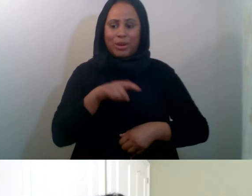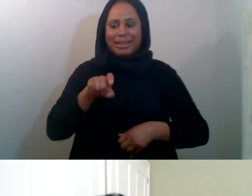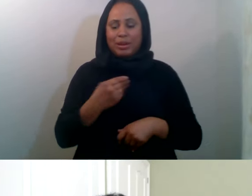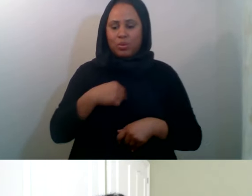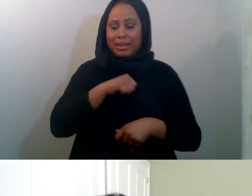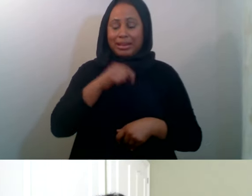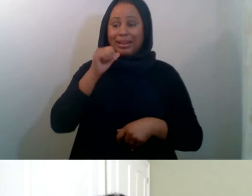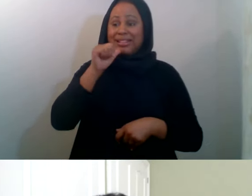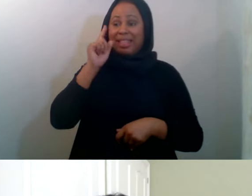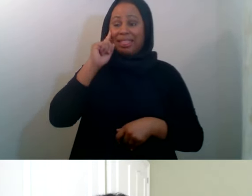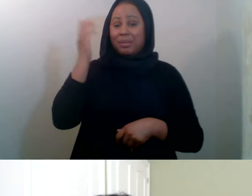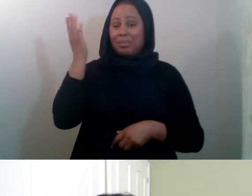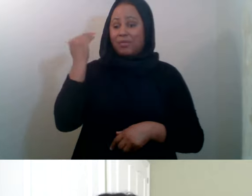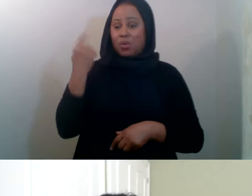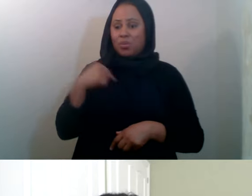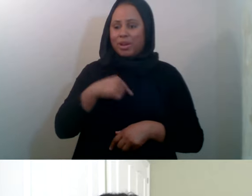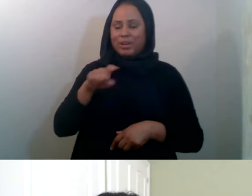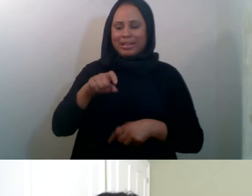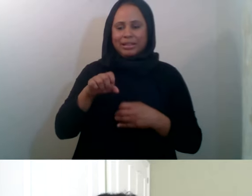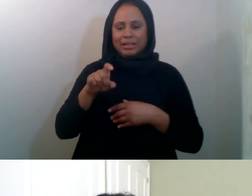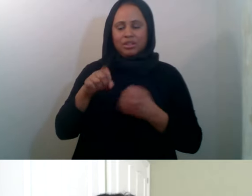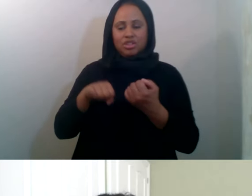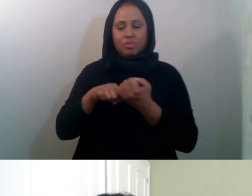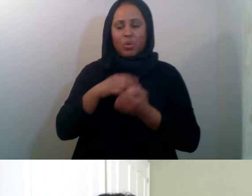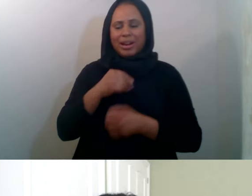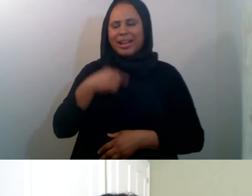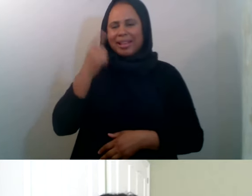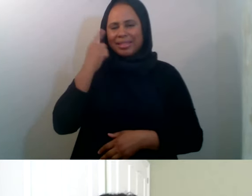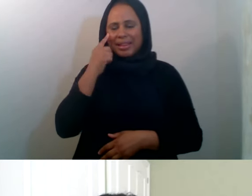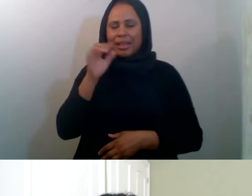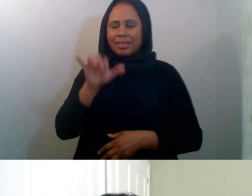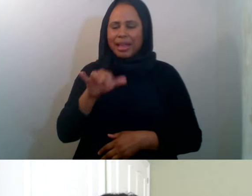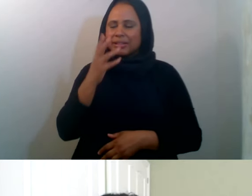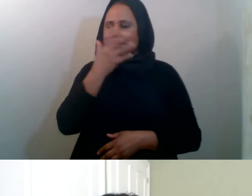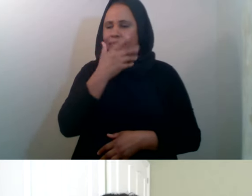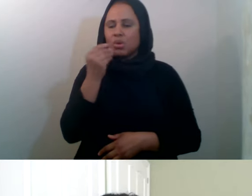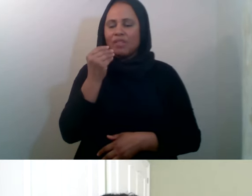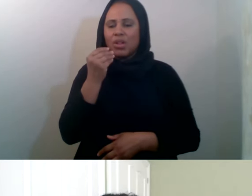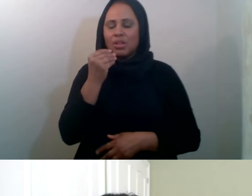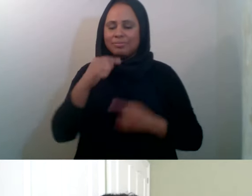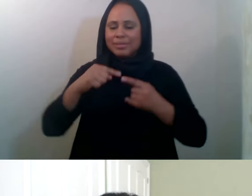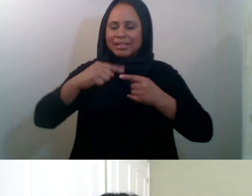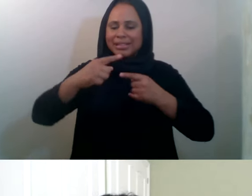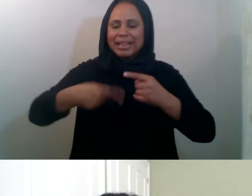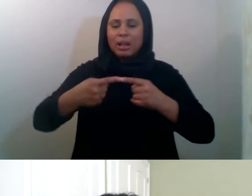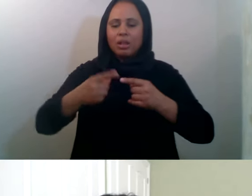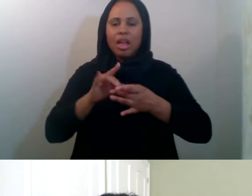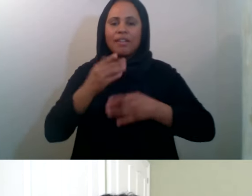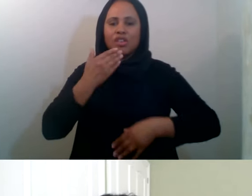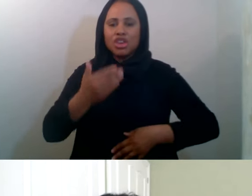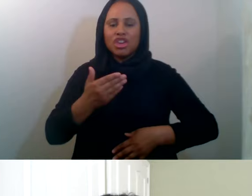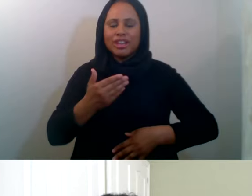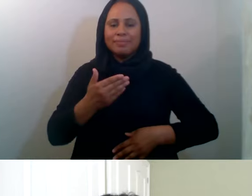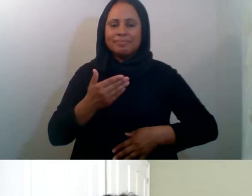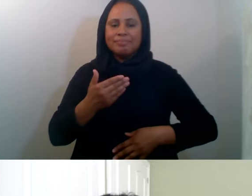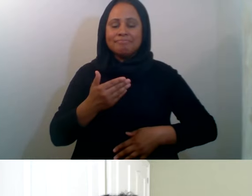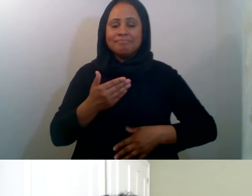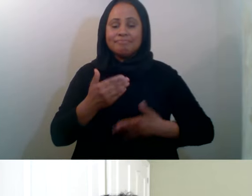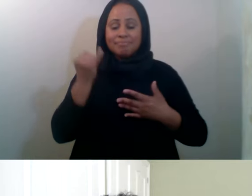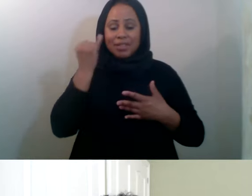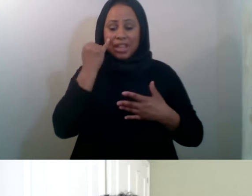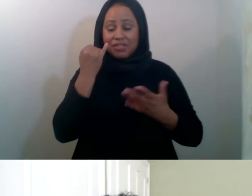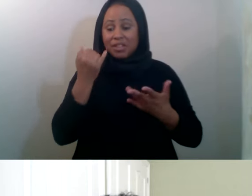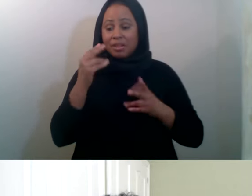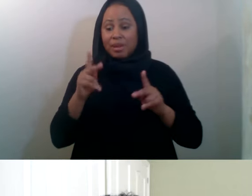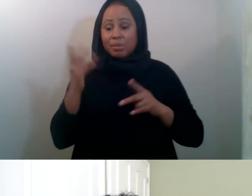uh, we would have support with. And I think that's just been a beautiful kind of a cycle of good, uh, whether it's the donors that come